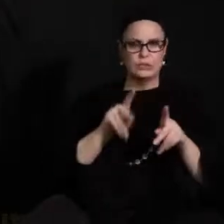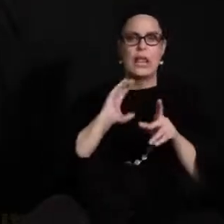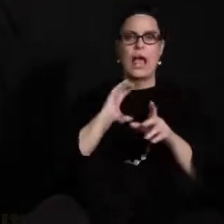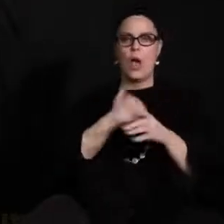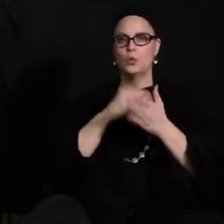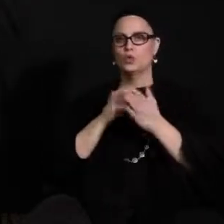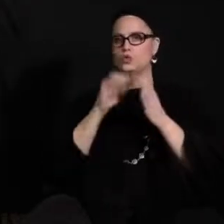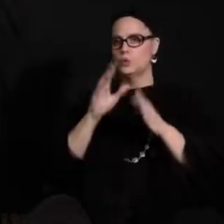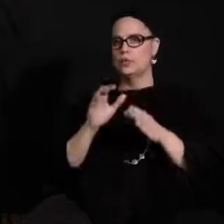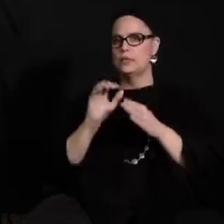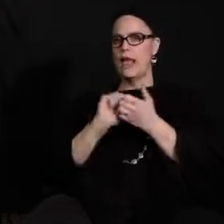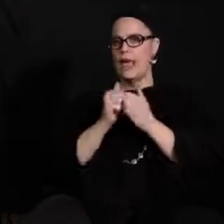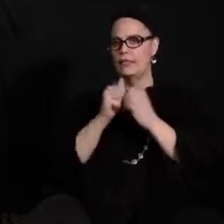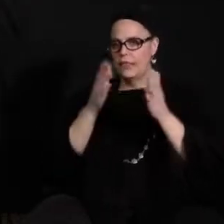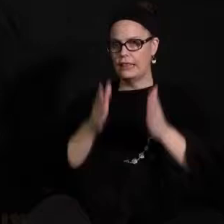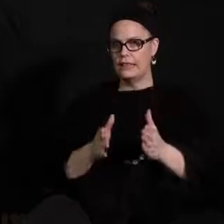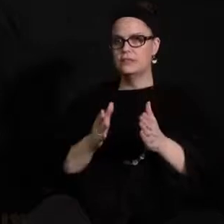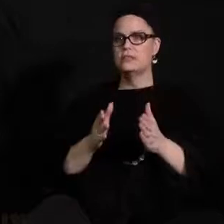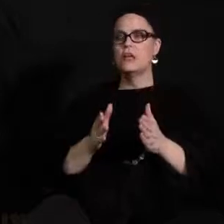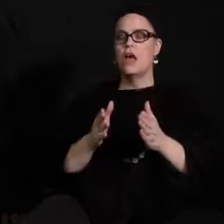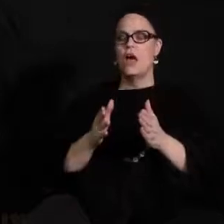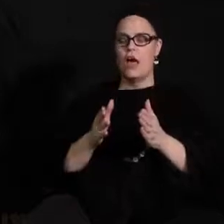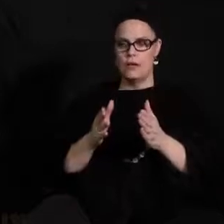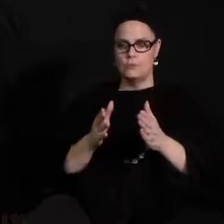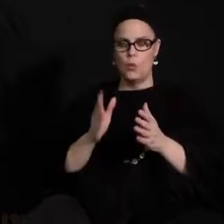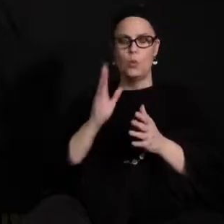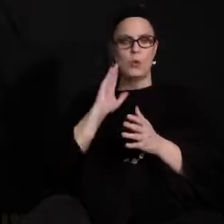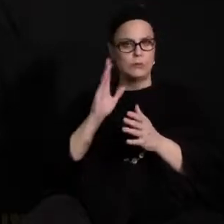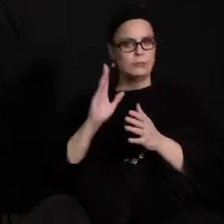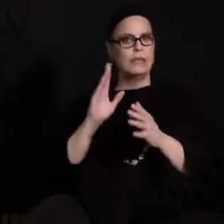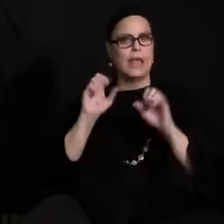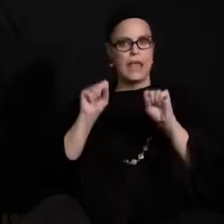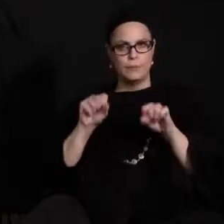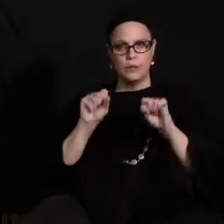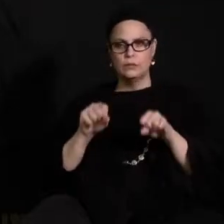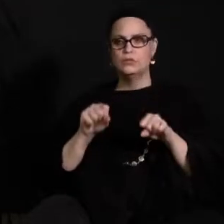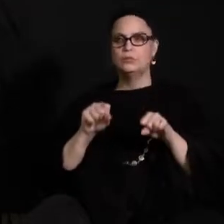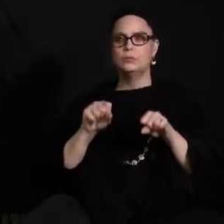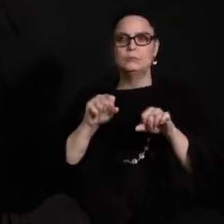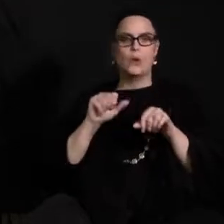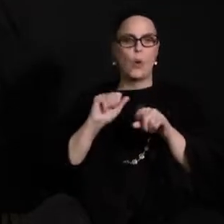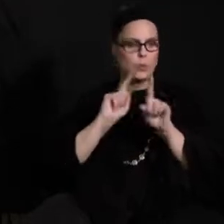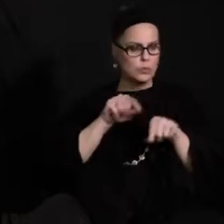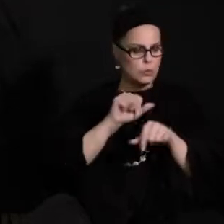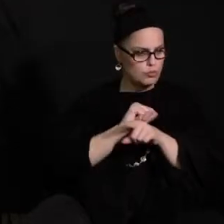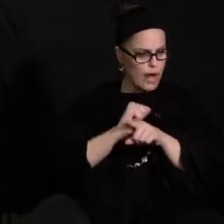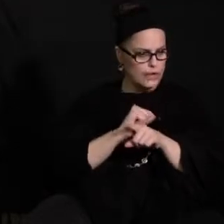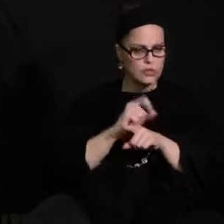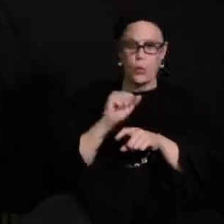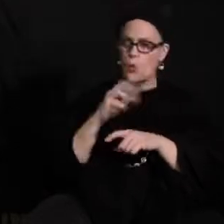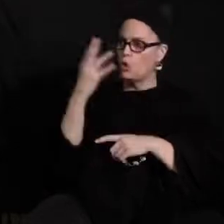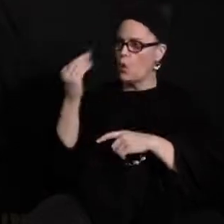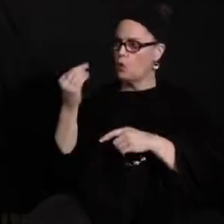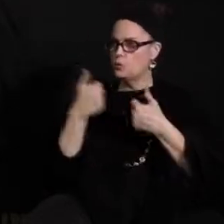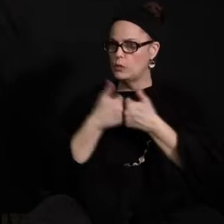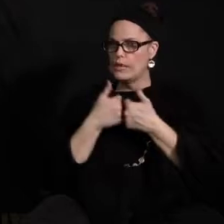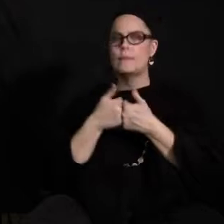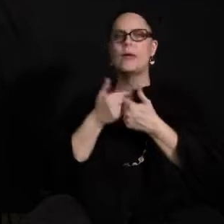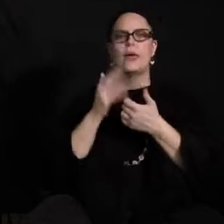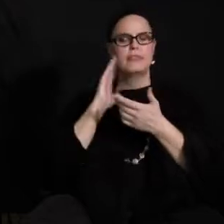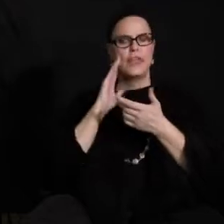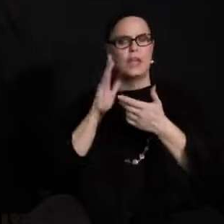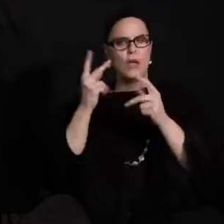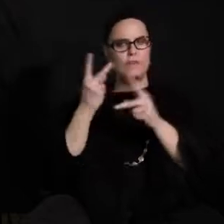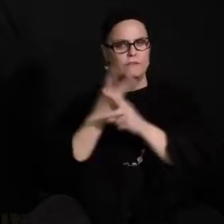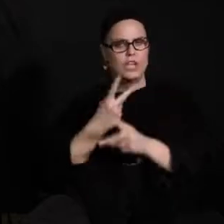supported to make sure that they're present for practice or whether that's heading out for a game so uh through site to site they'll work that